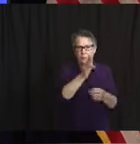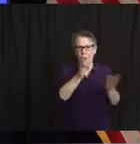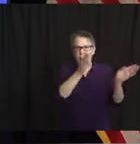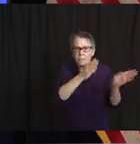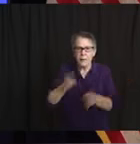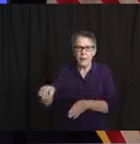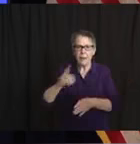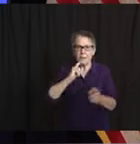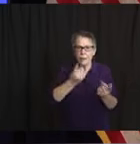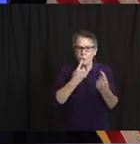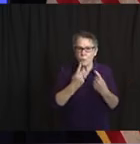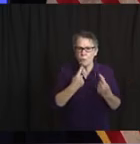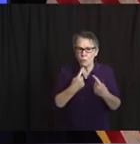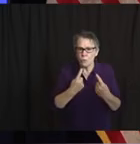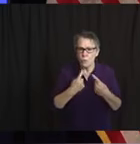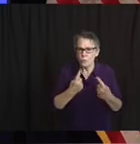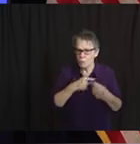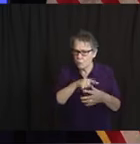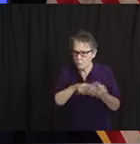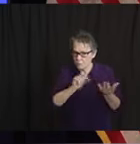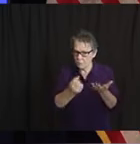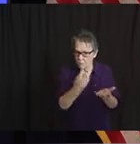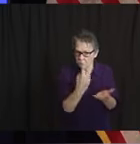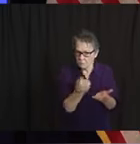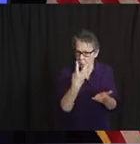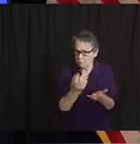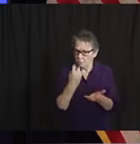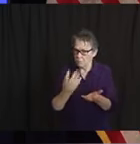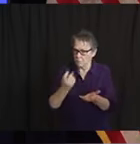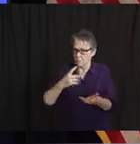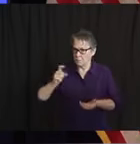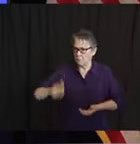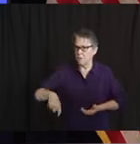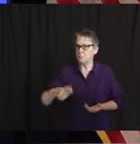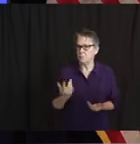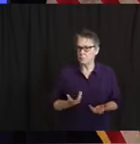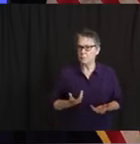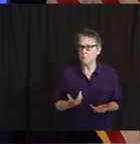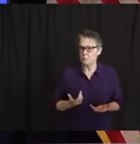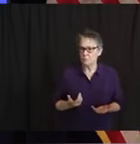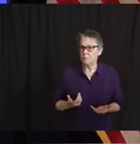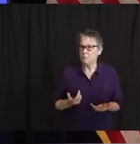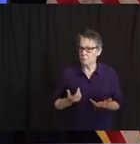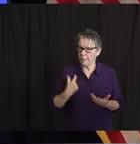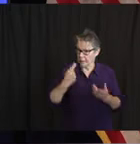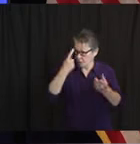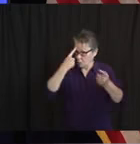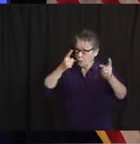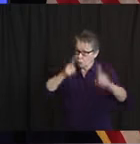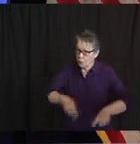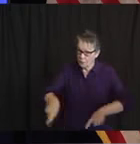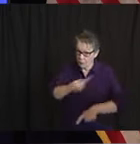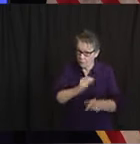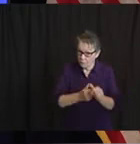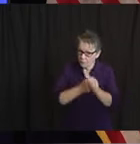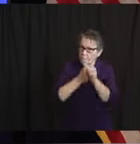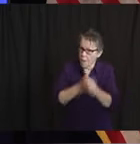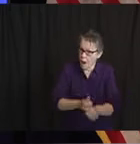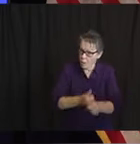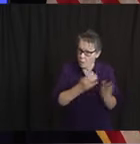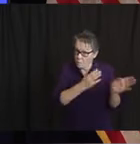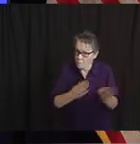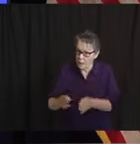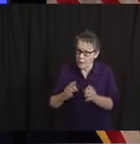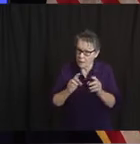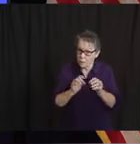will, in fact, legally, we are certifying that we will comply with that. And so I'm not sure we've got a number